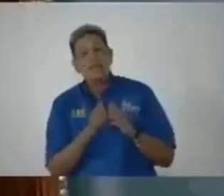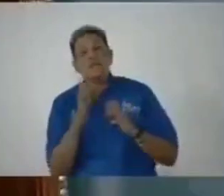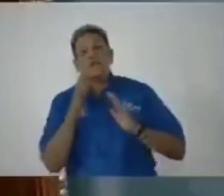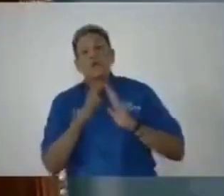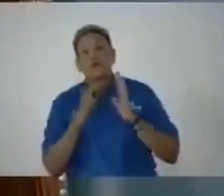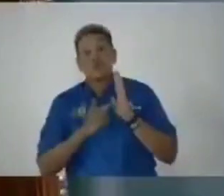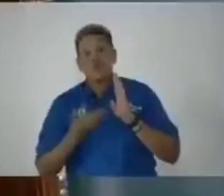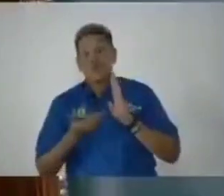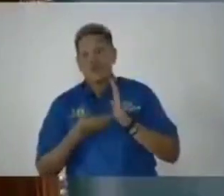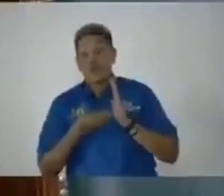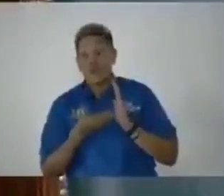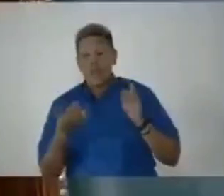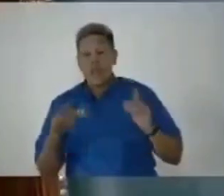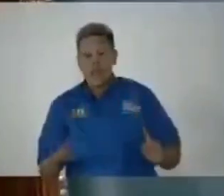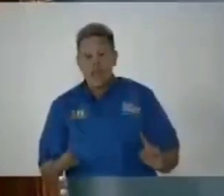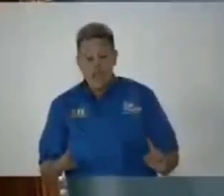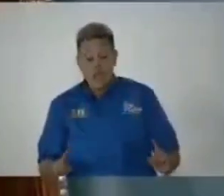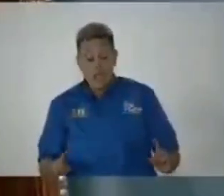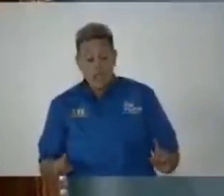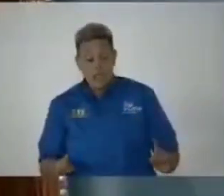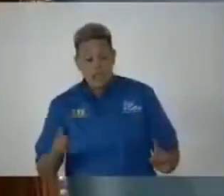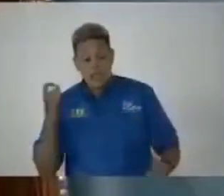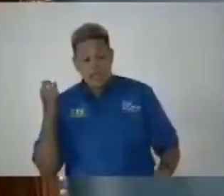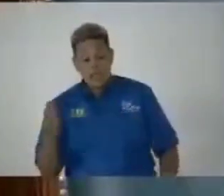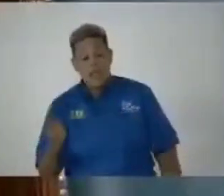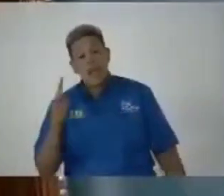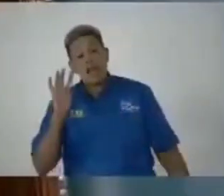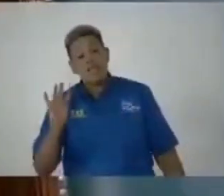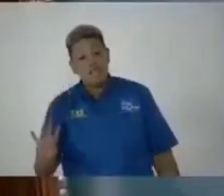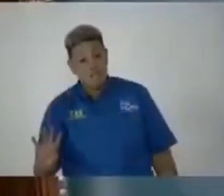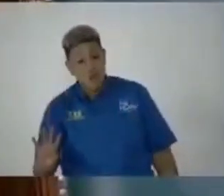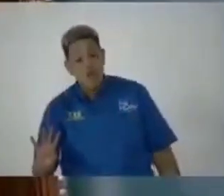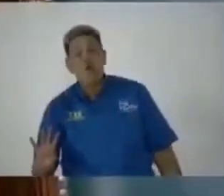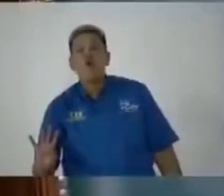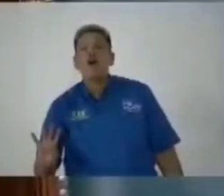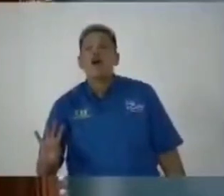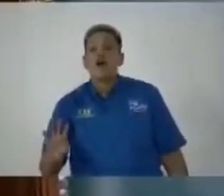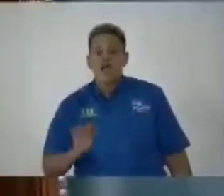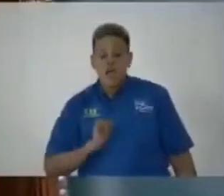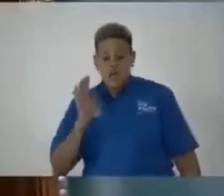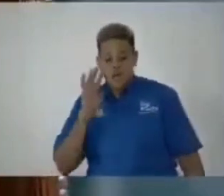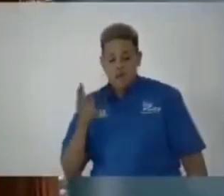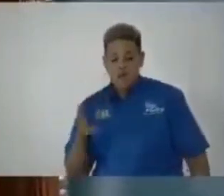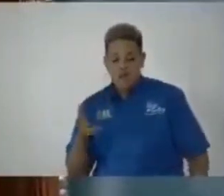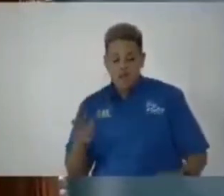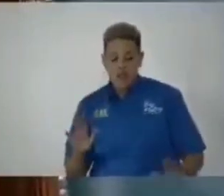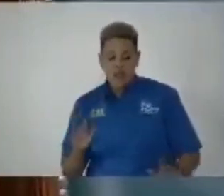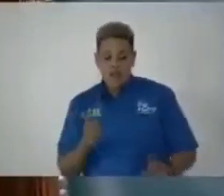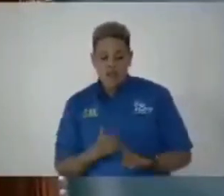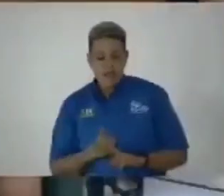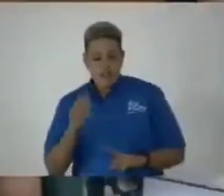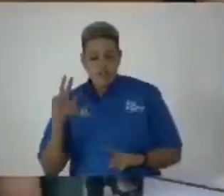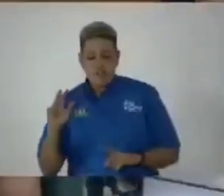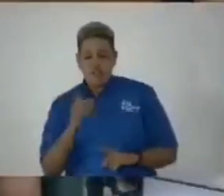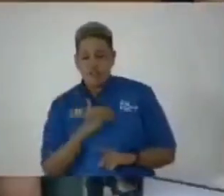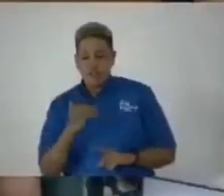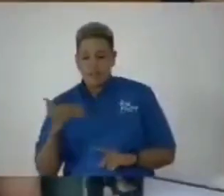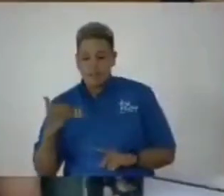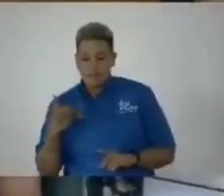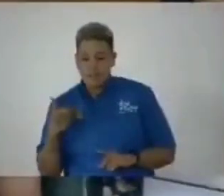standing orders 11 4. i will allow three members